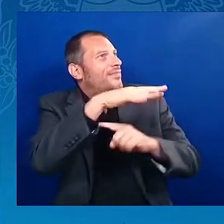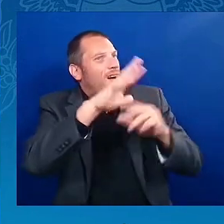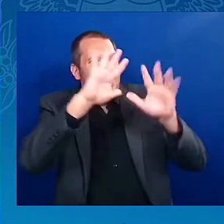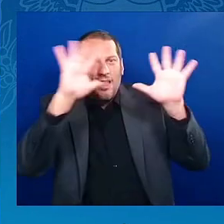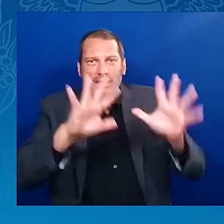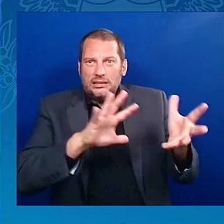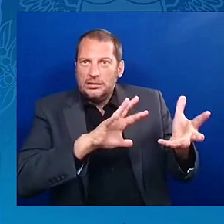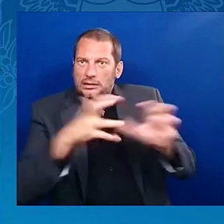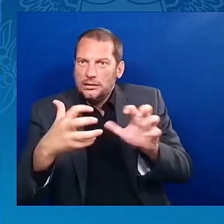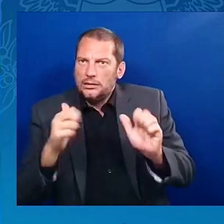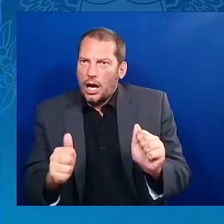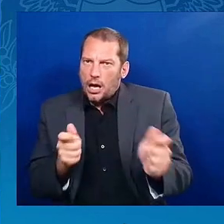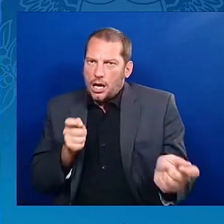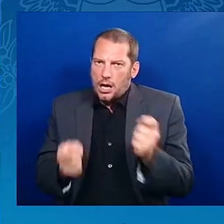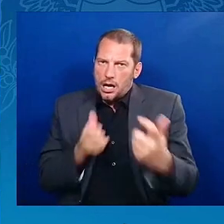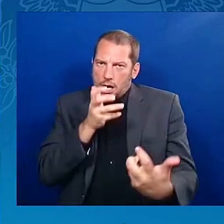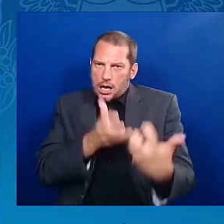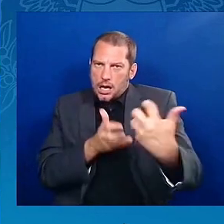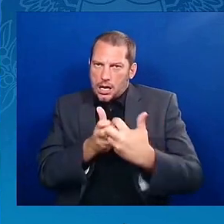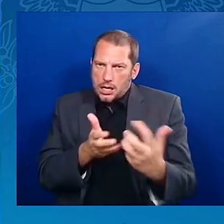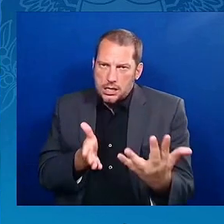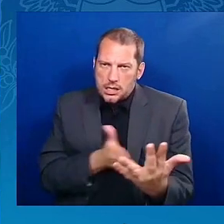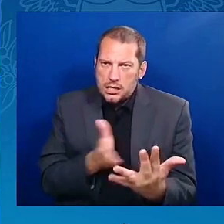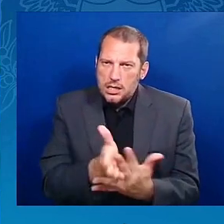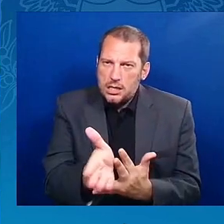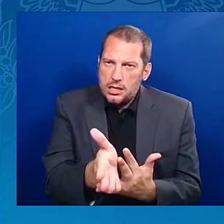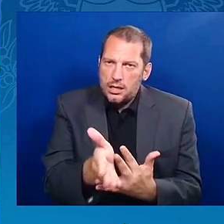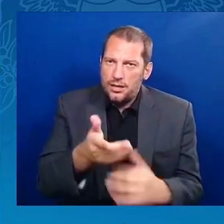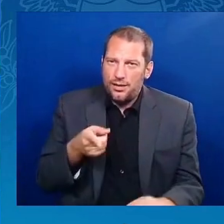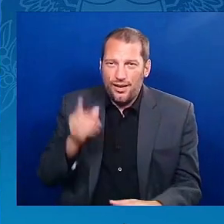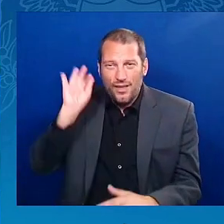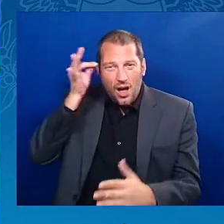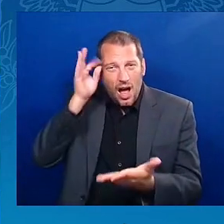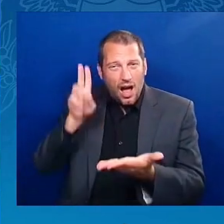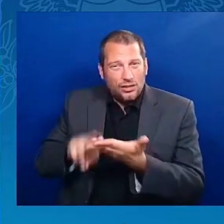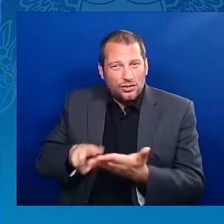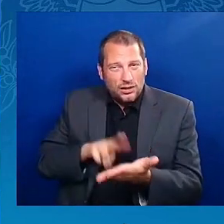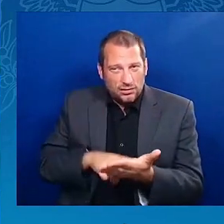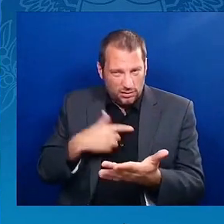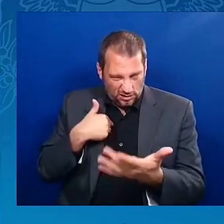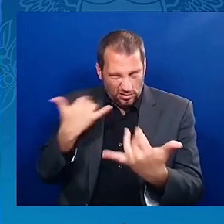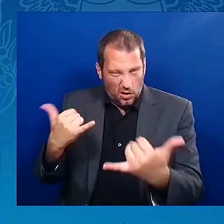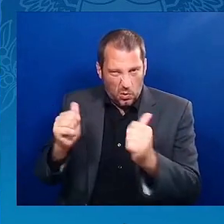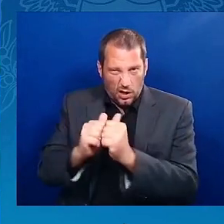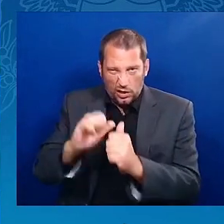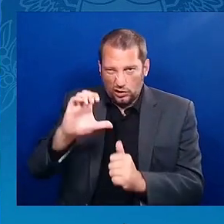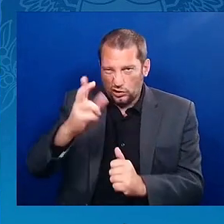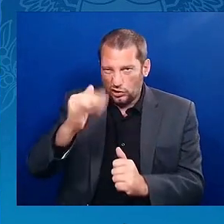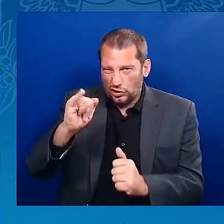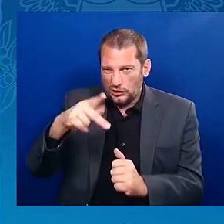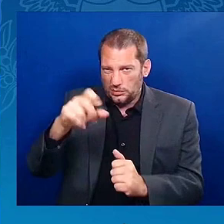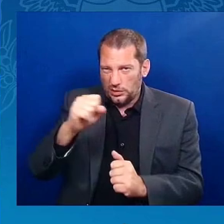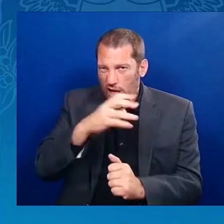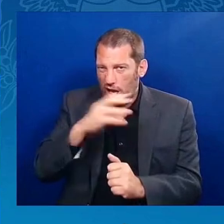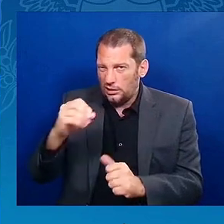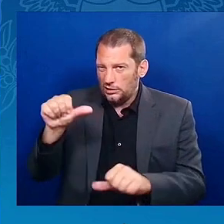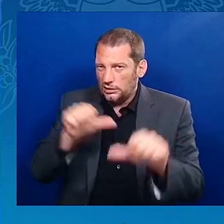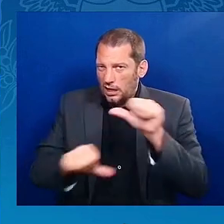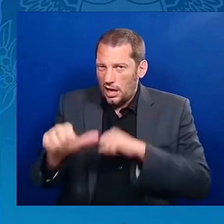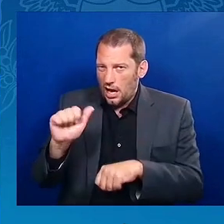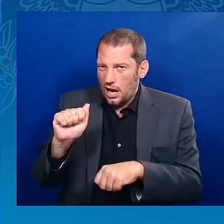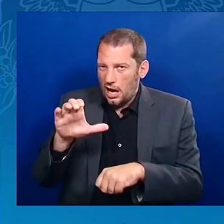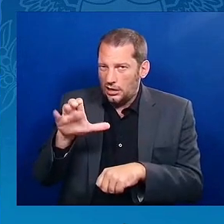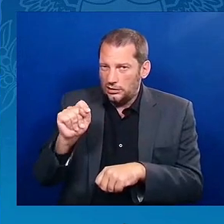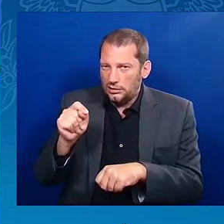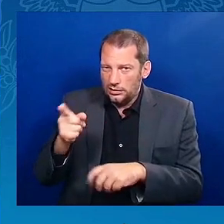manufacturing here in the United States because we know and we learned if we didn't know before during the pandemic, this supply chain thing can really